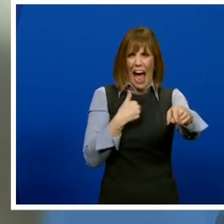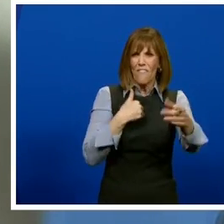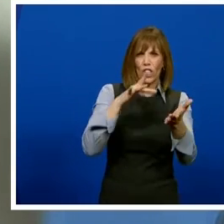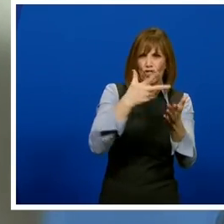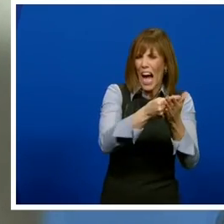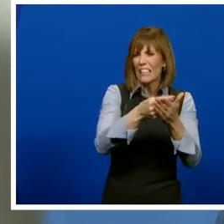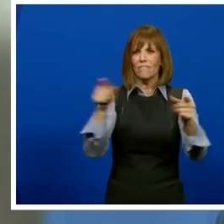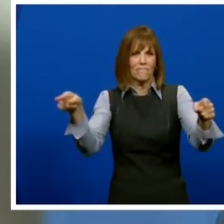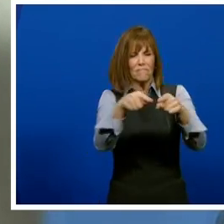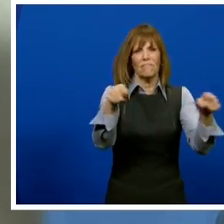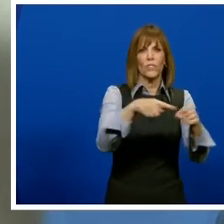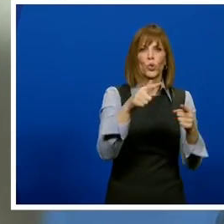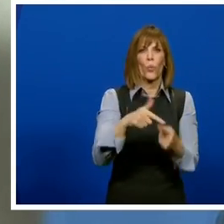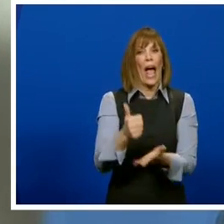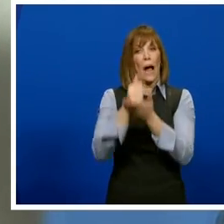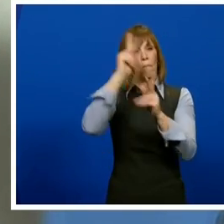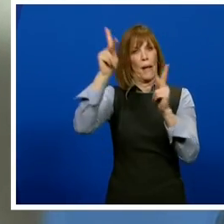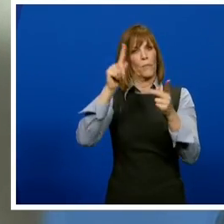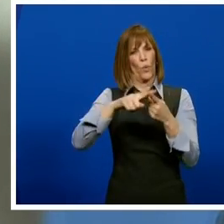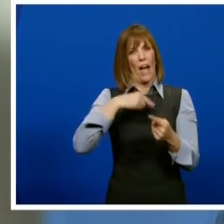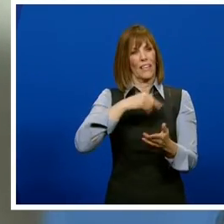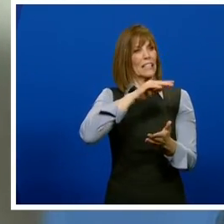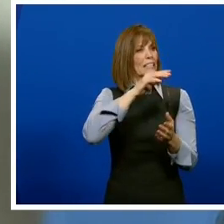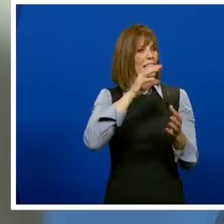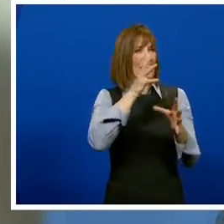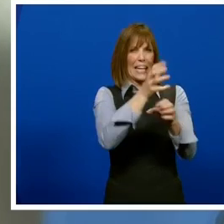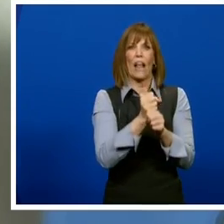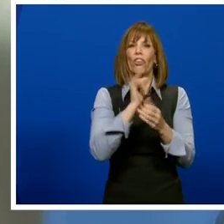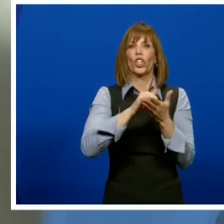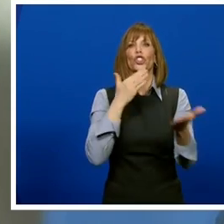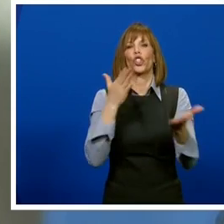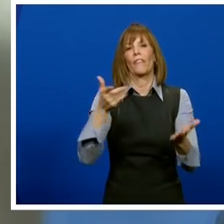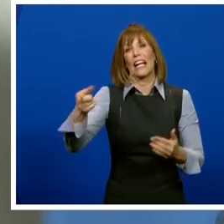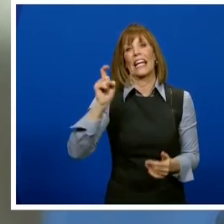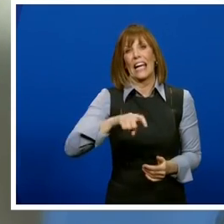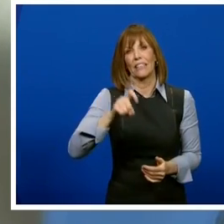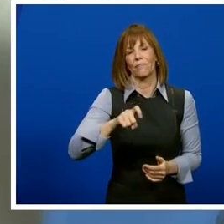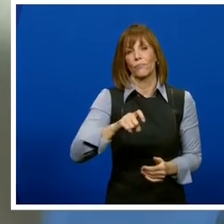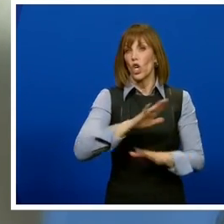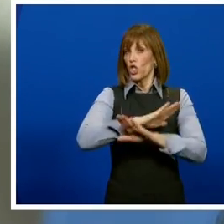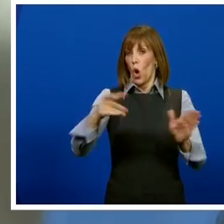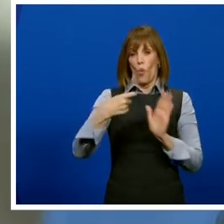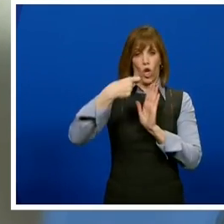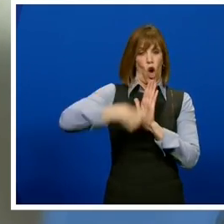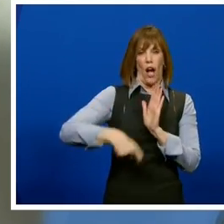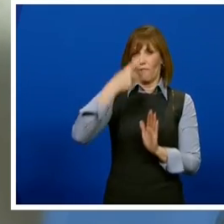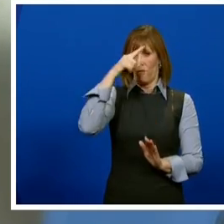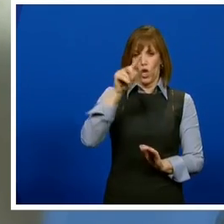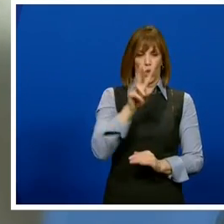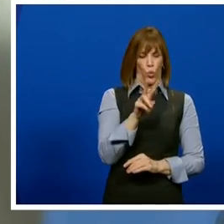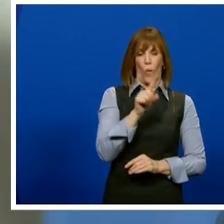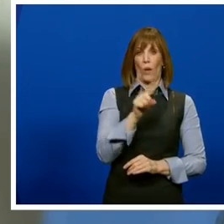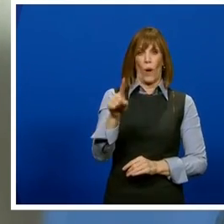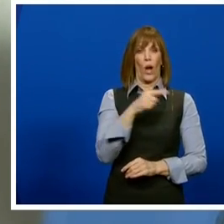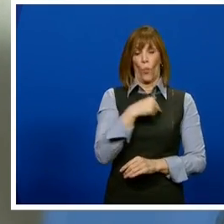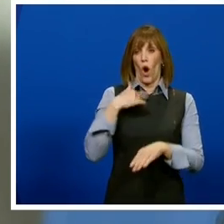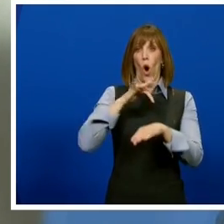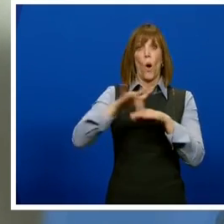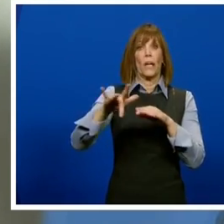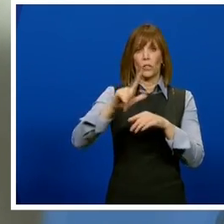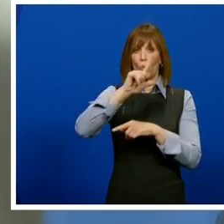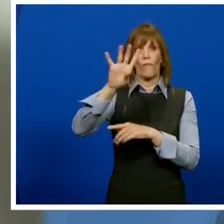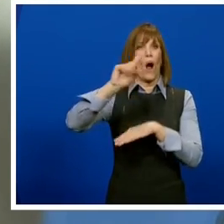all 99 counties to essential programs and service they need. There is no cost access to one, and we are available